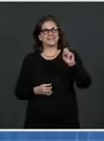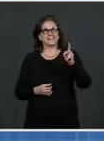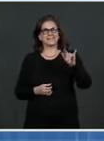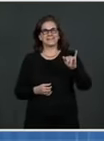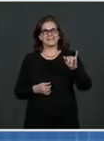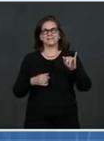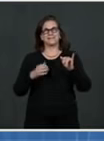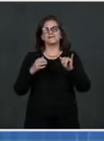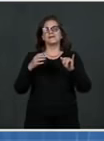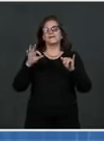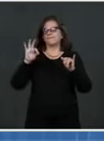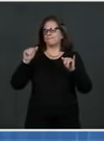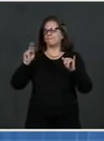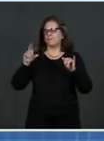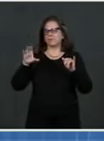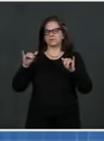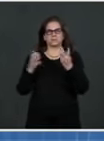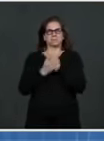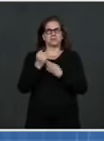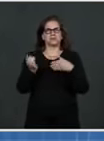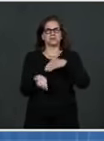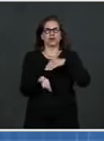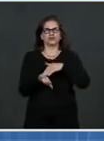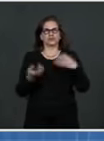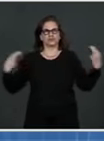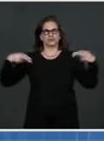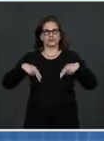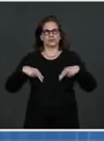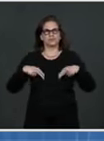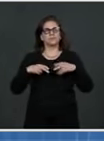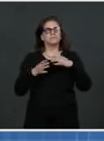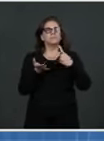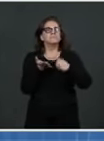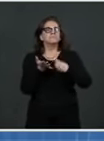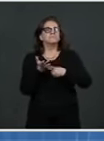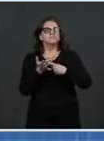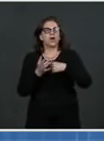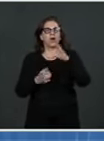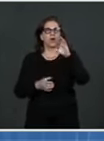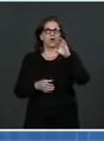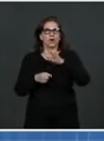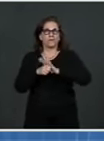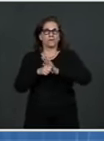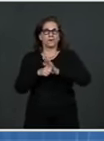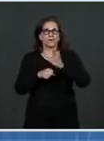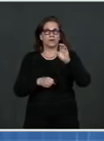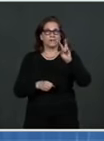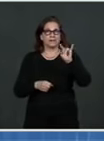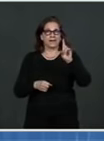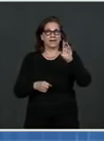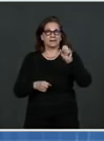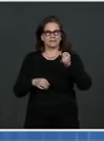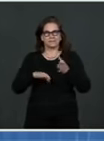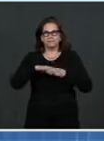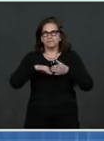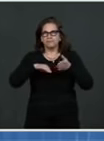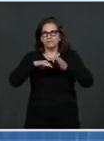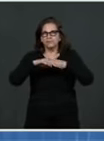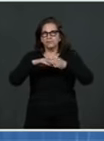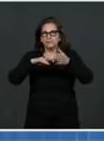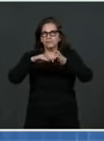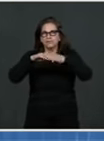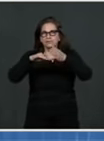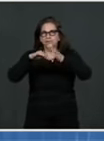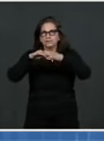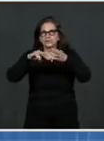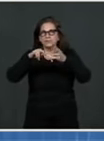COVID-19 are once again on the rise. Dr. Walensky will highlight the public health consequences and strong public health